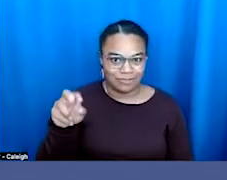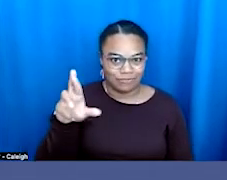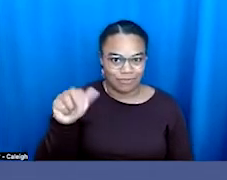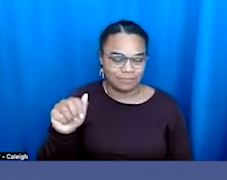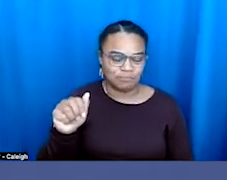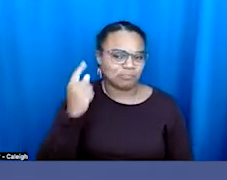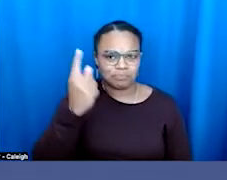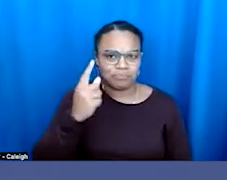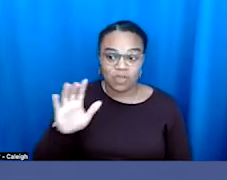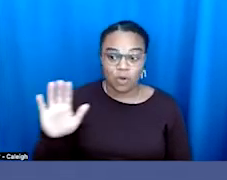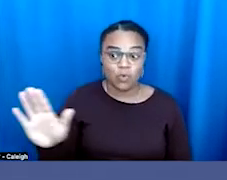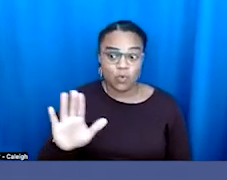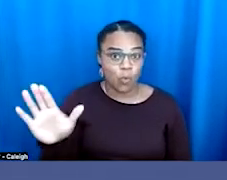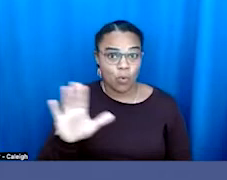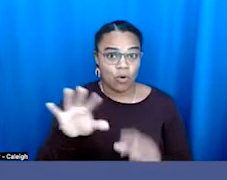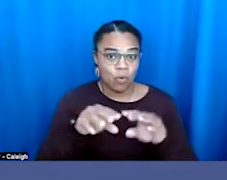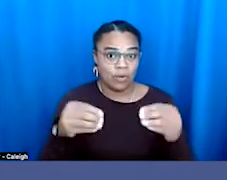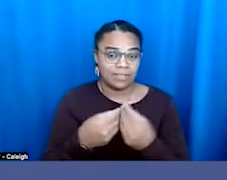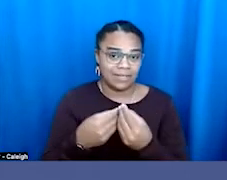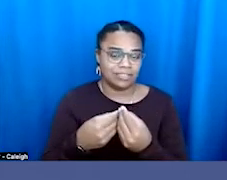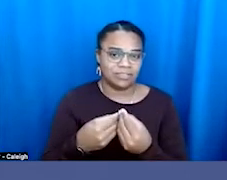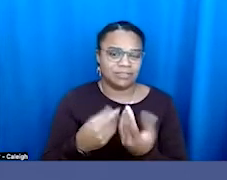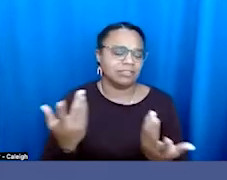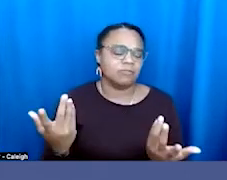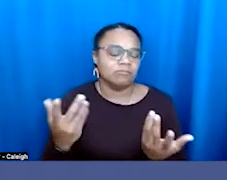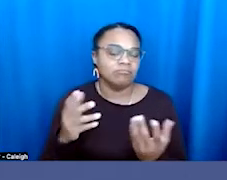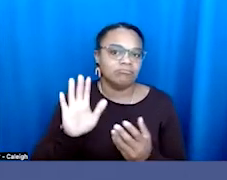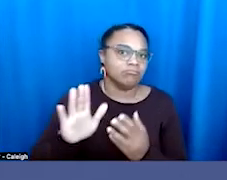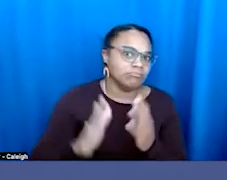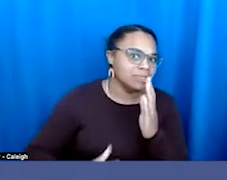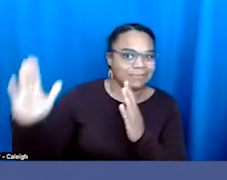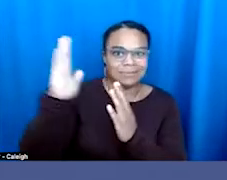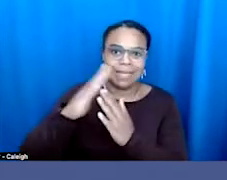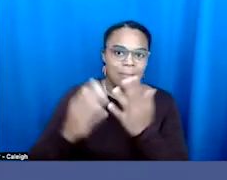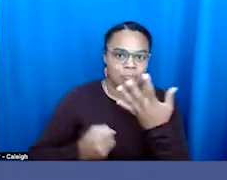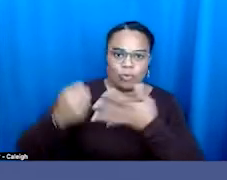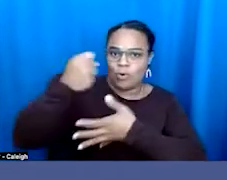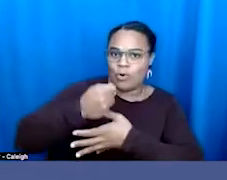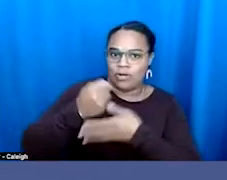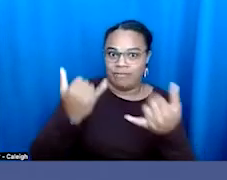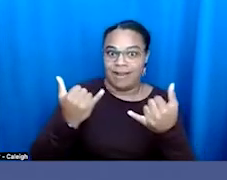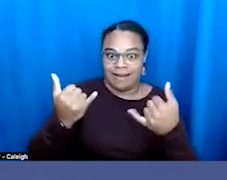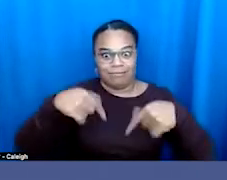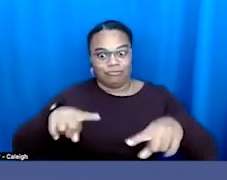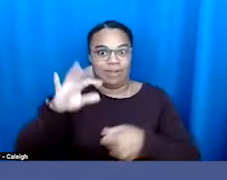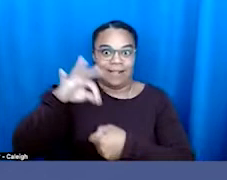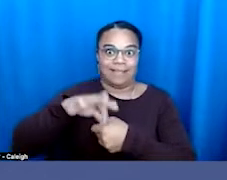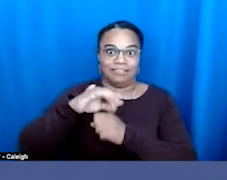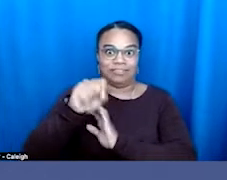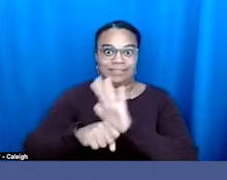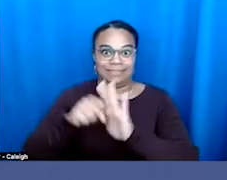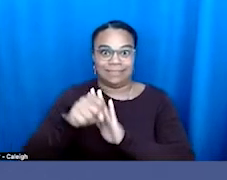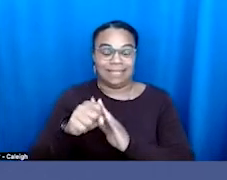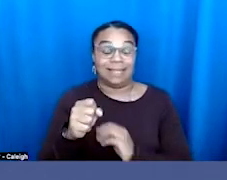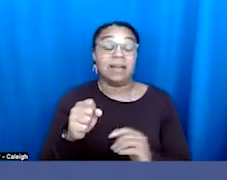organization's biggest priorities this election season? But also, what are you seeing statewide that is giving